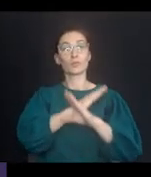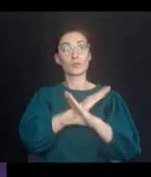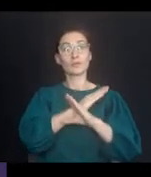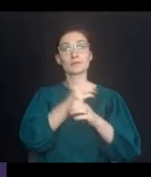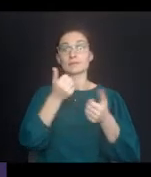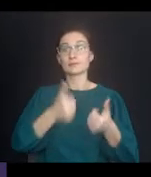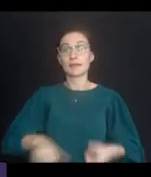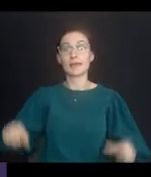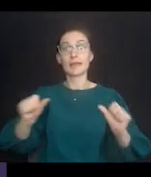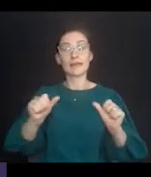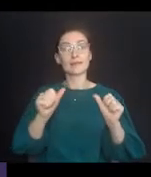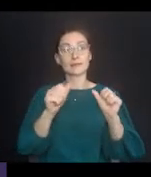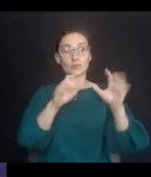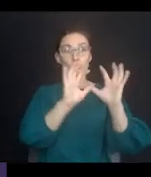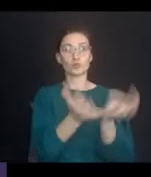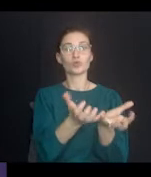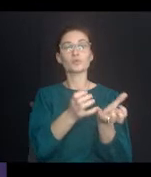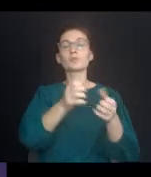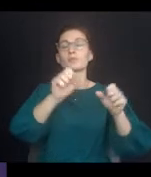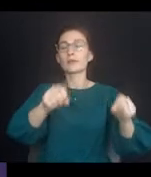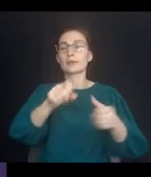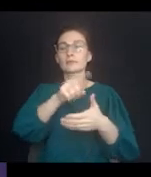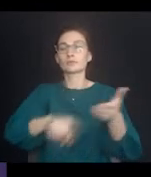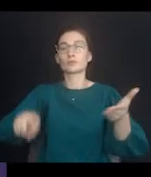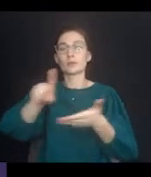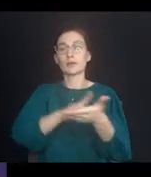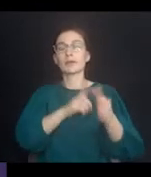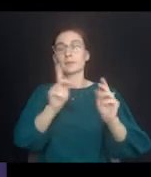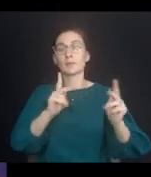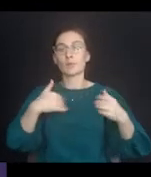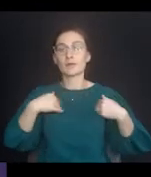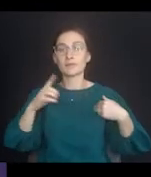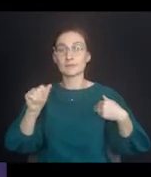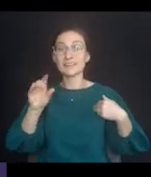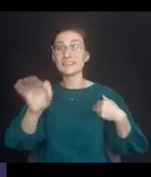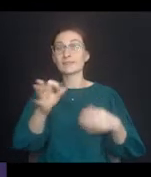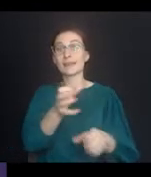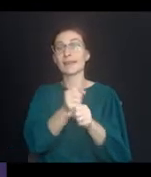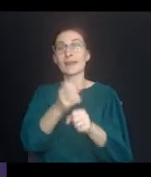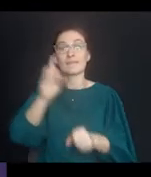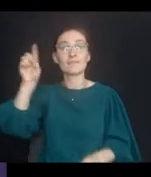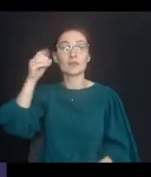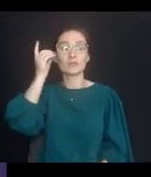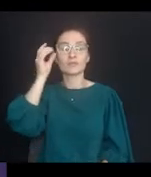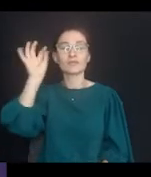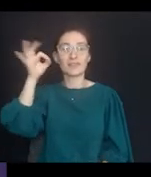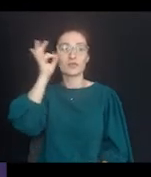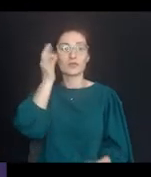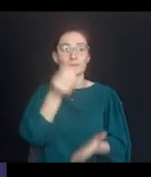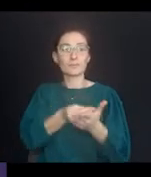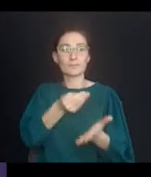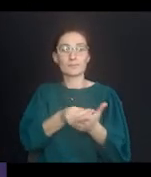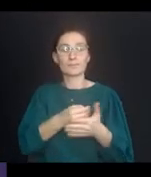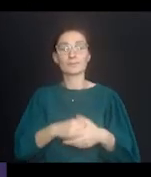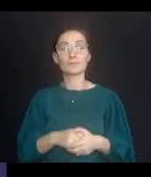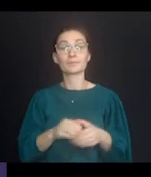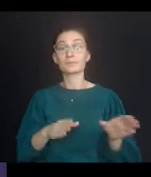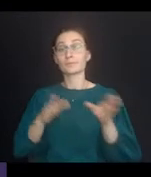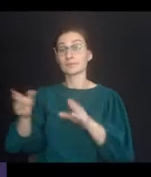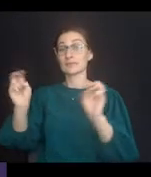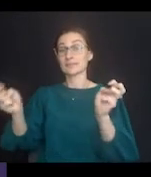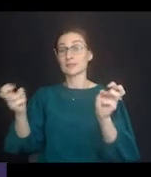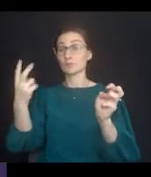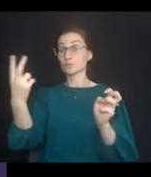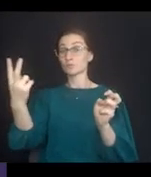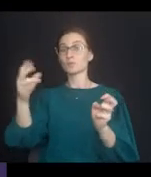receives federal financial assistance from discriminating against persons with disabilities. Title II of the ADA is a